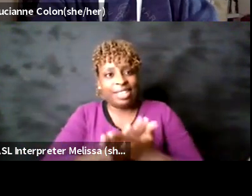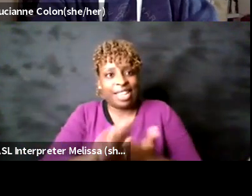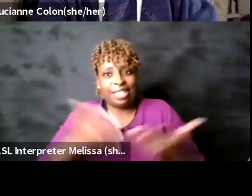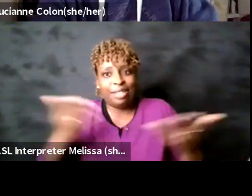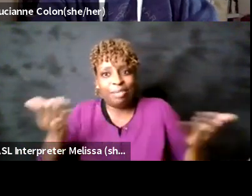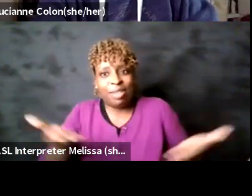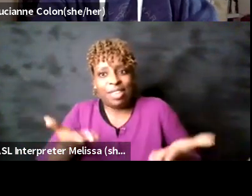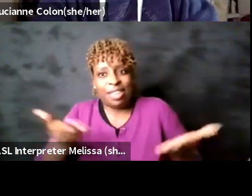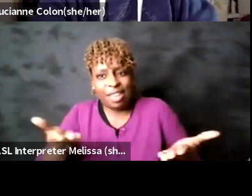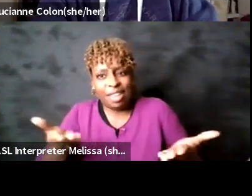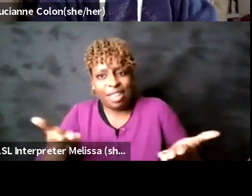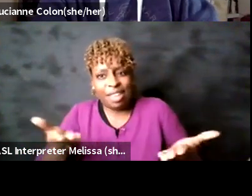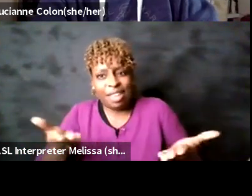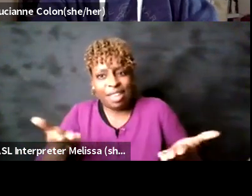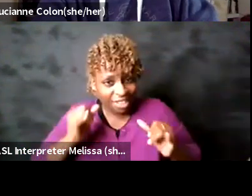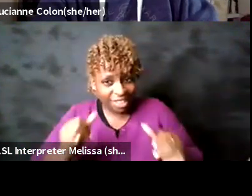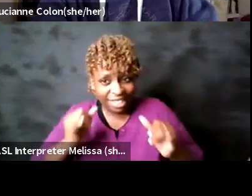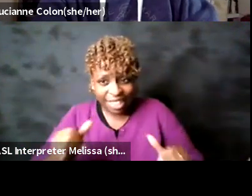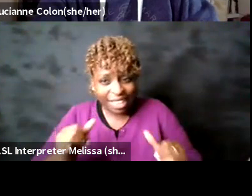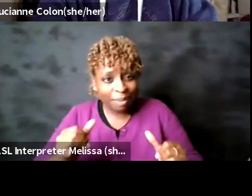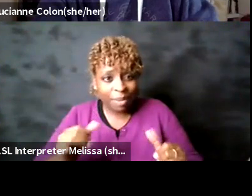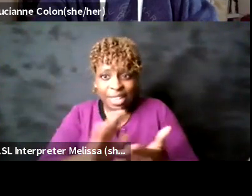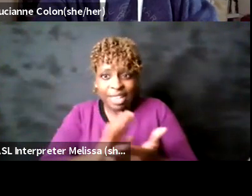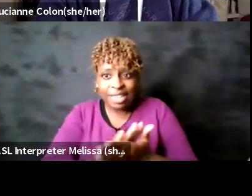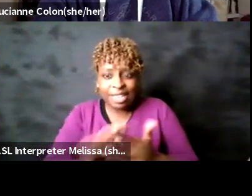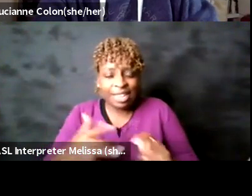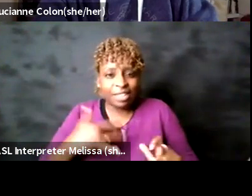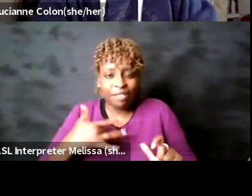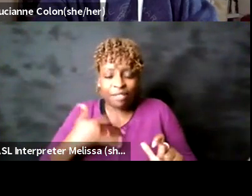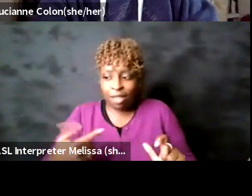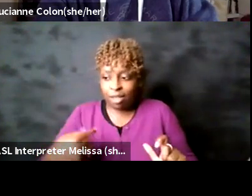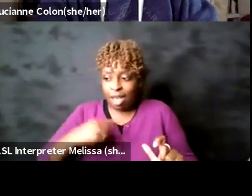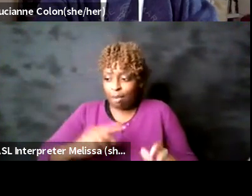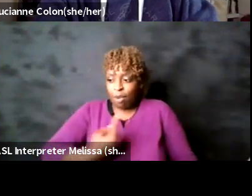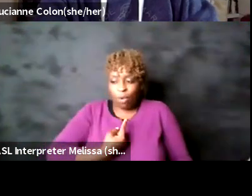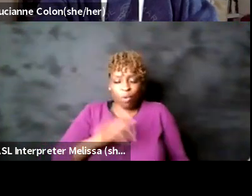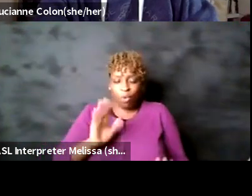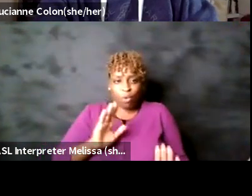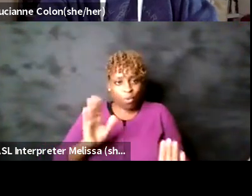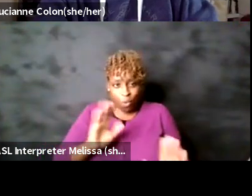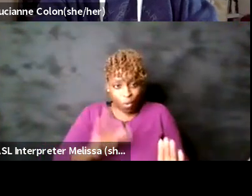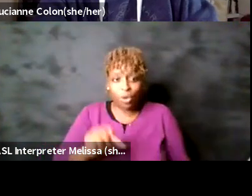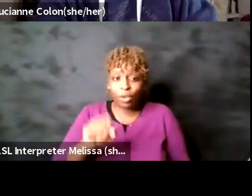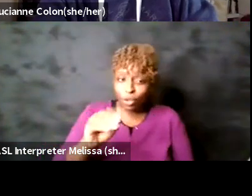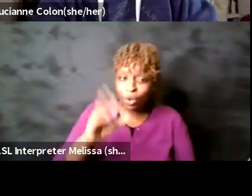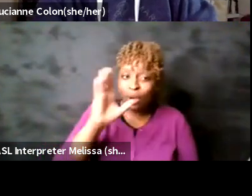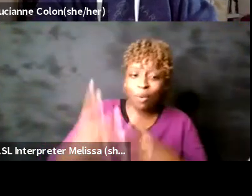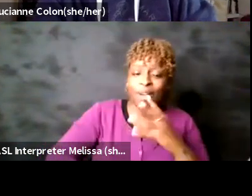does everyone else feel this and it's nice to know that no it's not just me so i will be finding you on social media so thank you